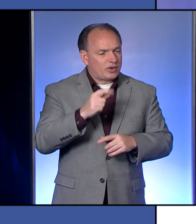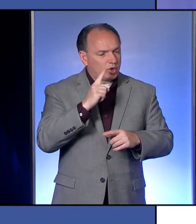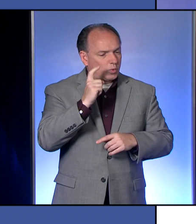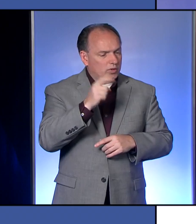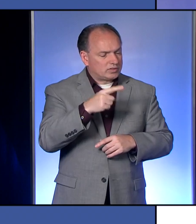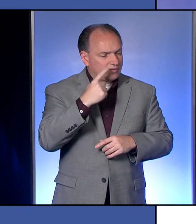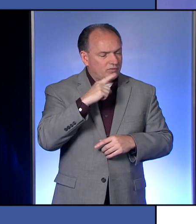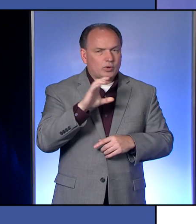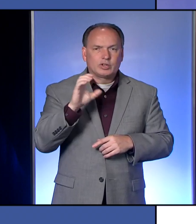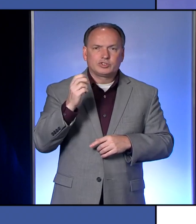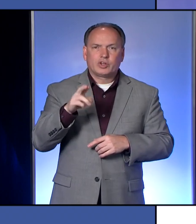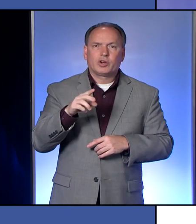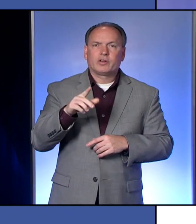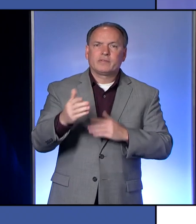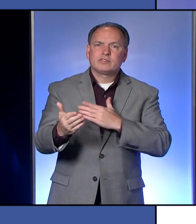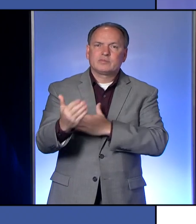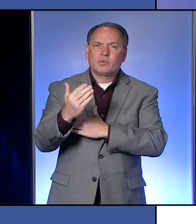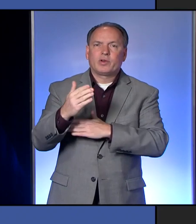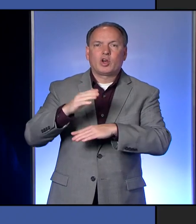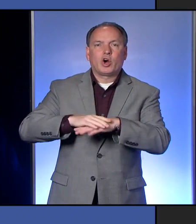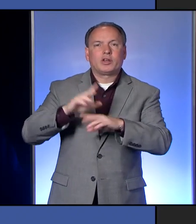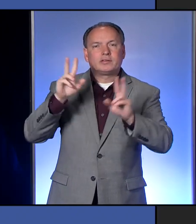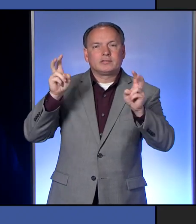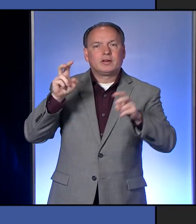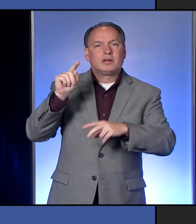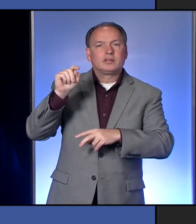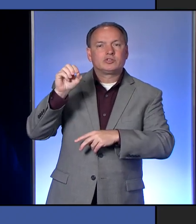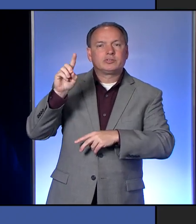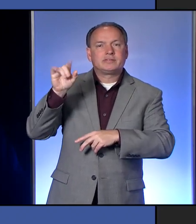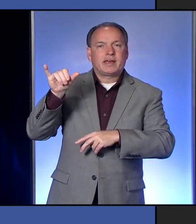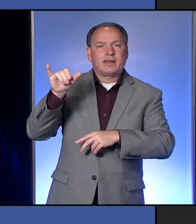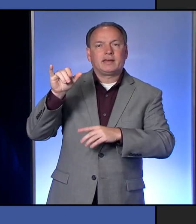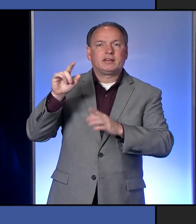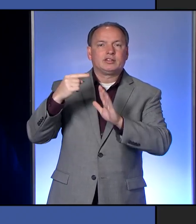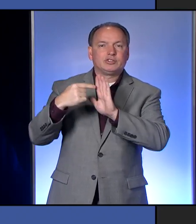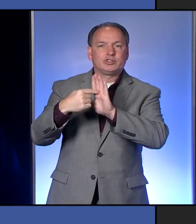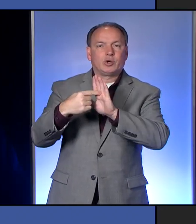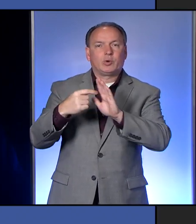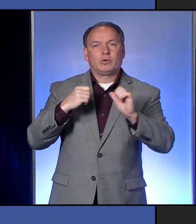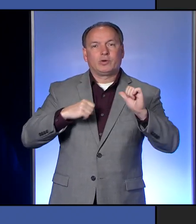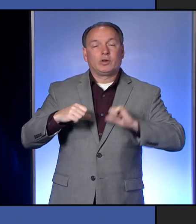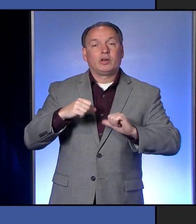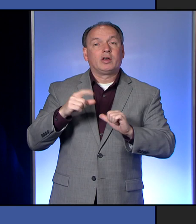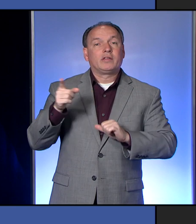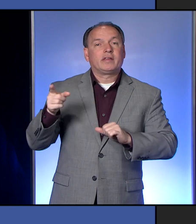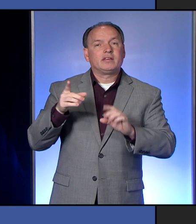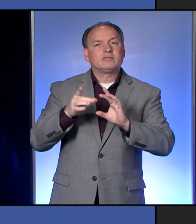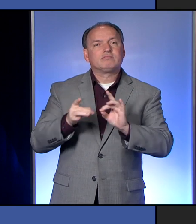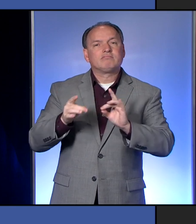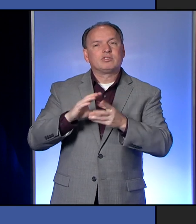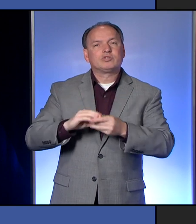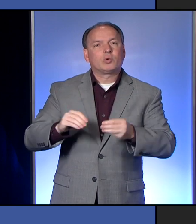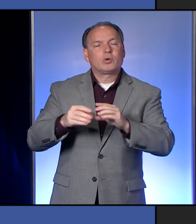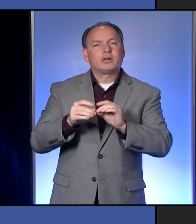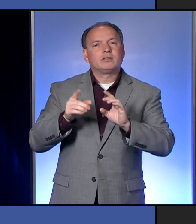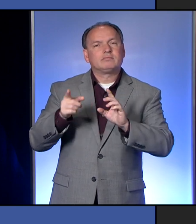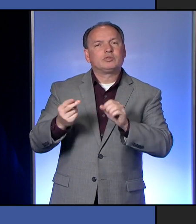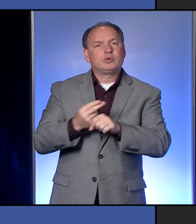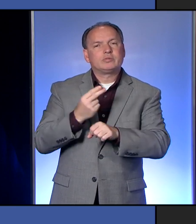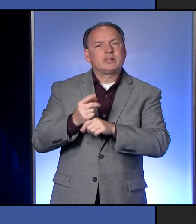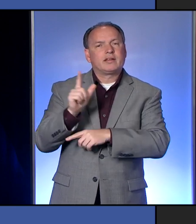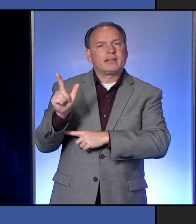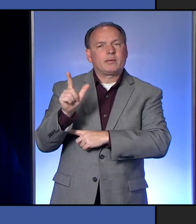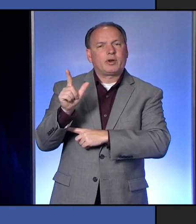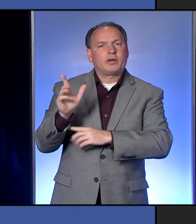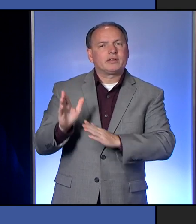This morning on the Today Show they did a feature on using librarians across the country as contact tracers.